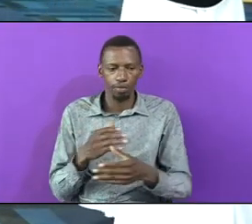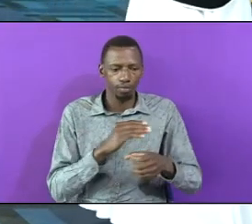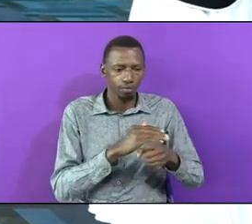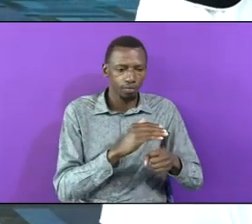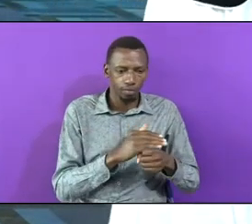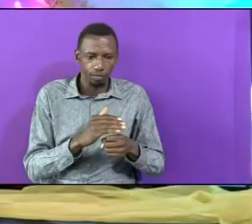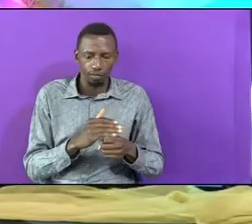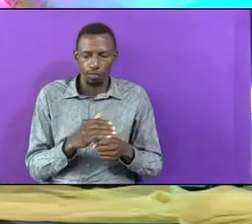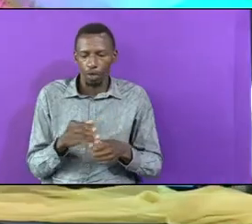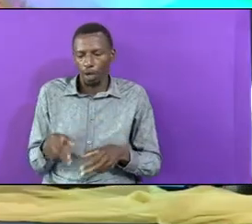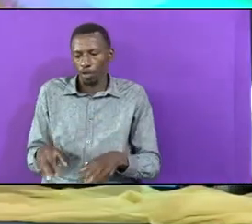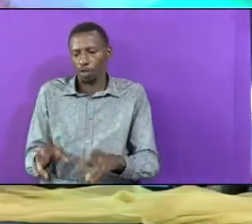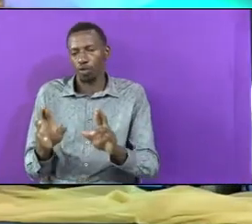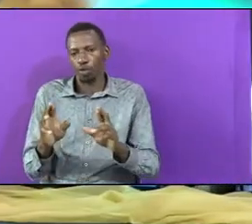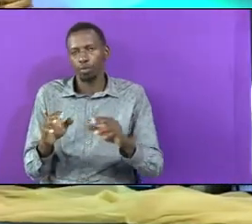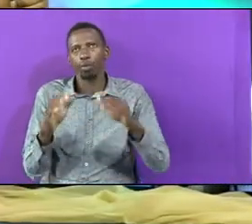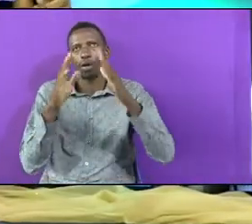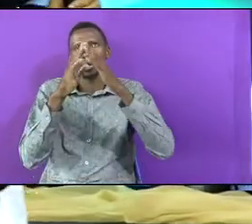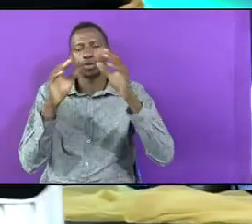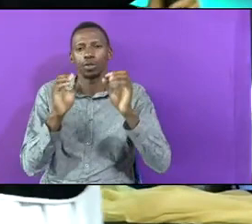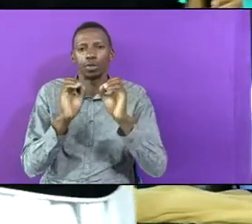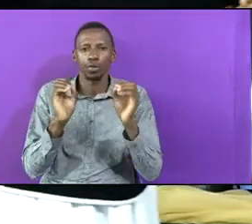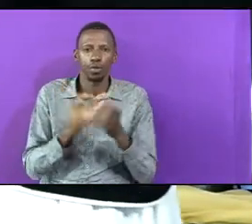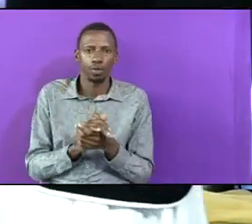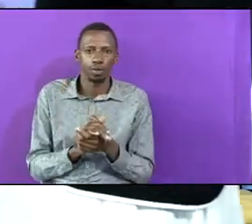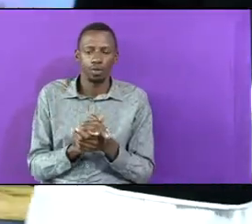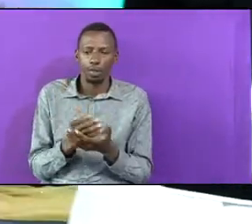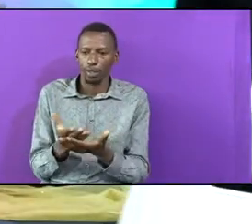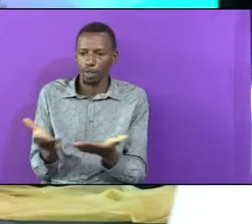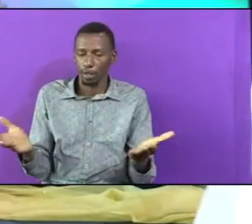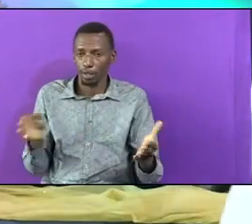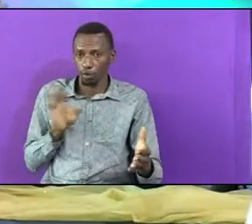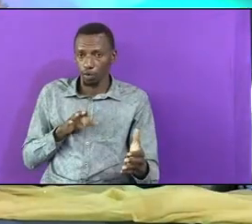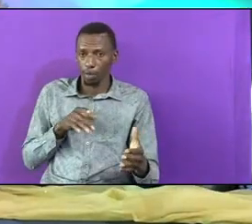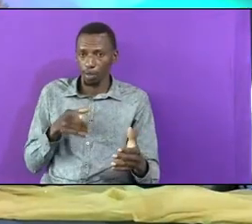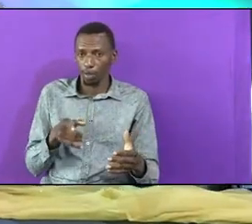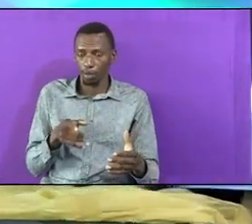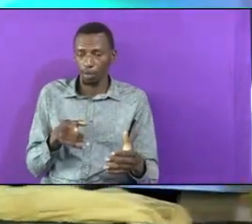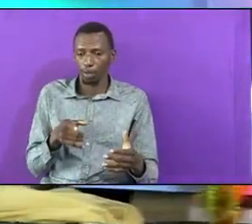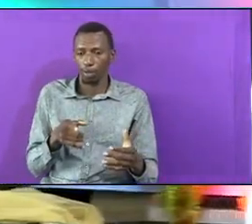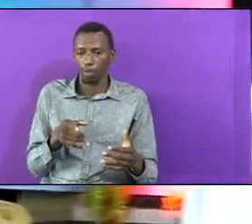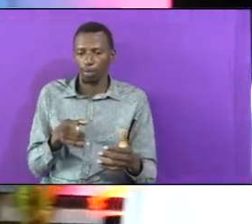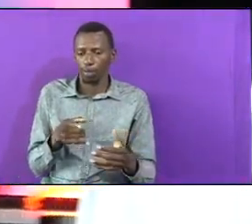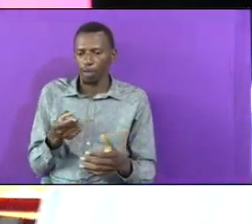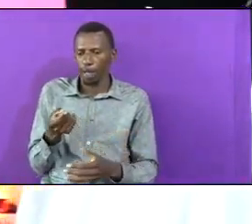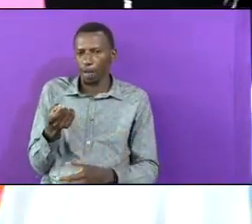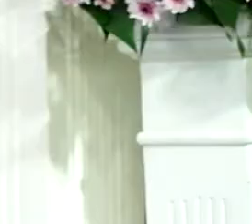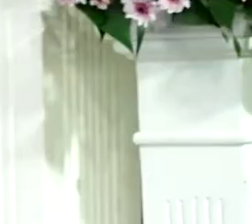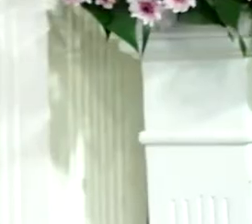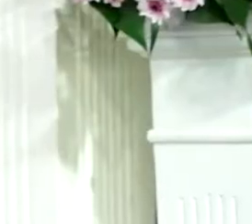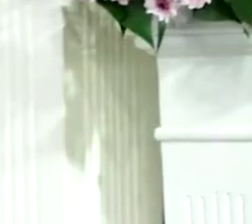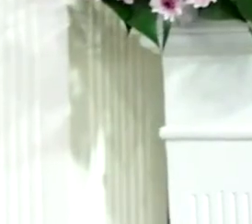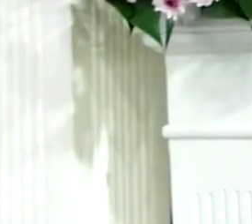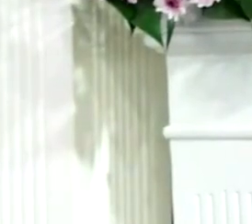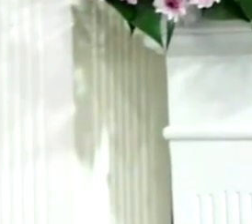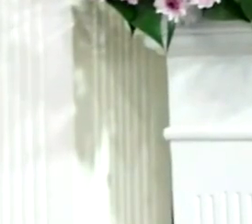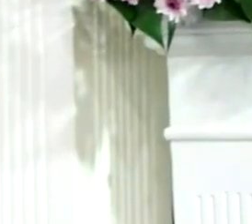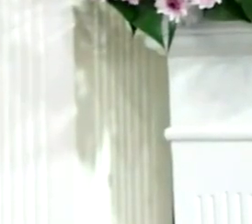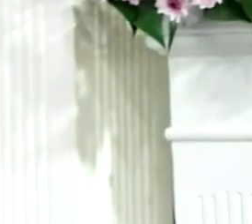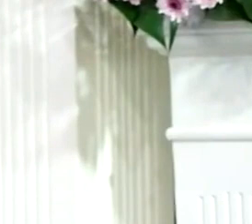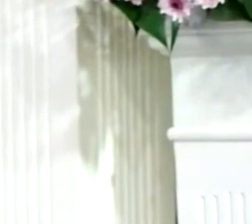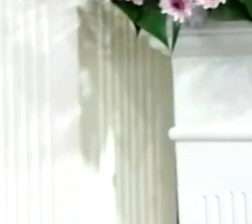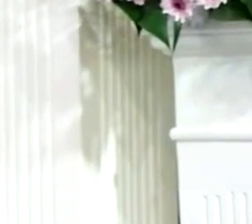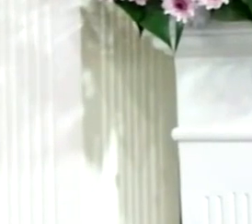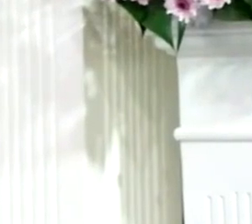Wanakatia Watu Those Women Compete The List They Gave For The Camp Was